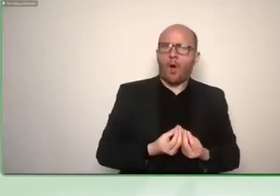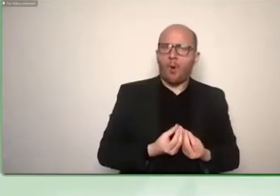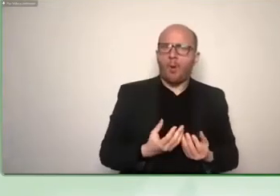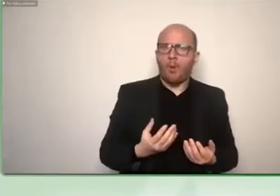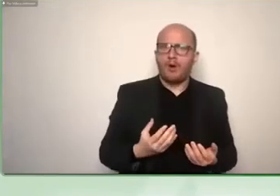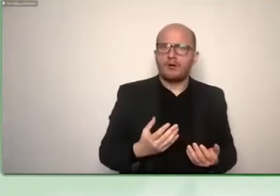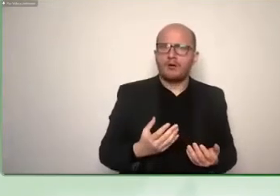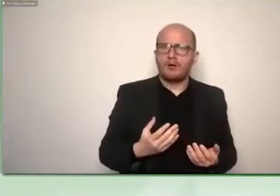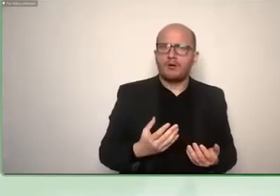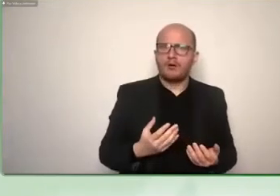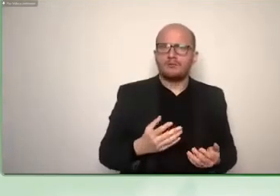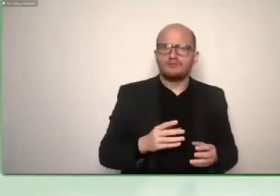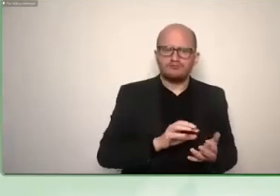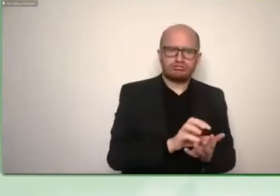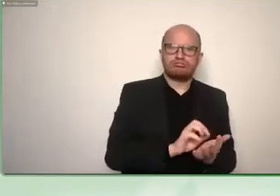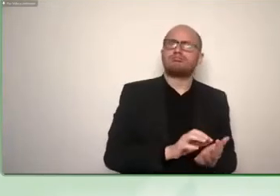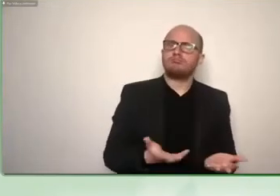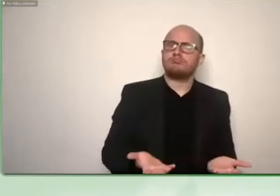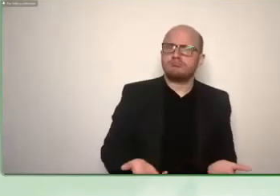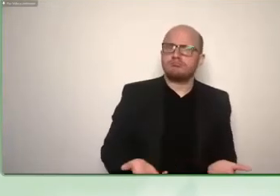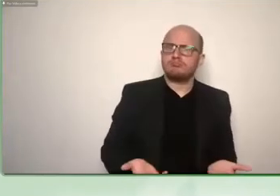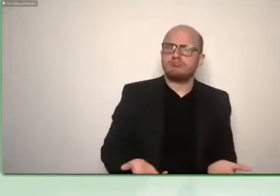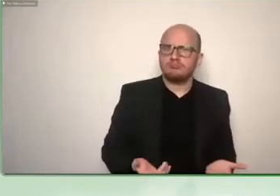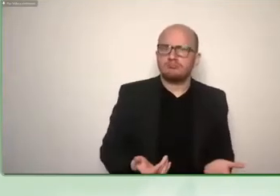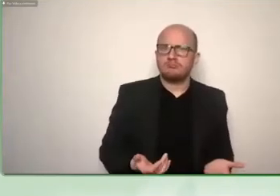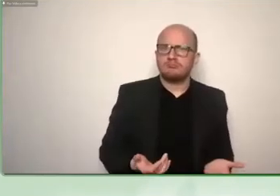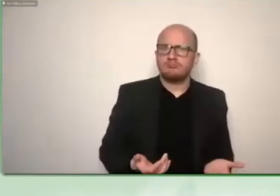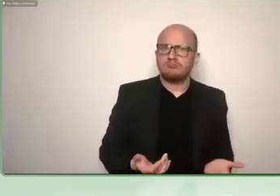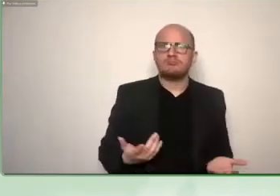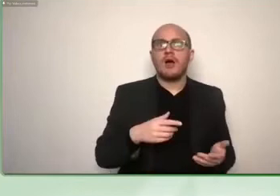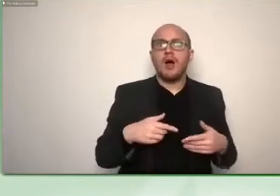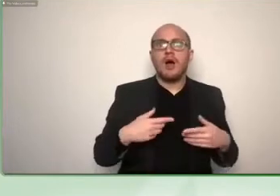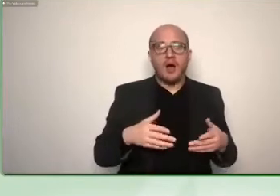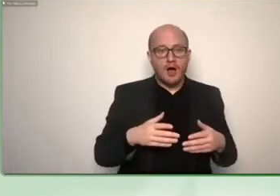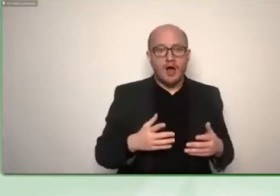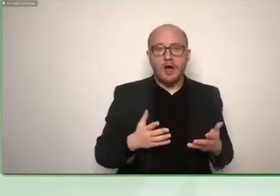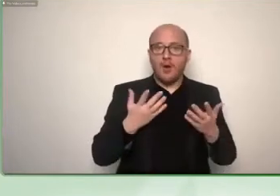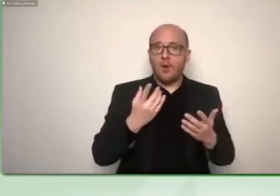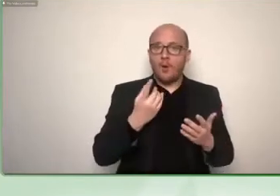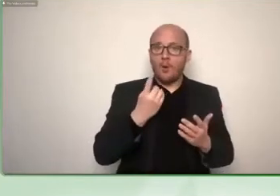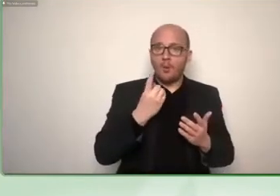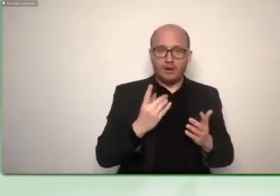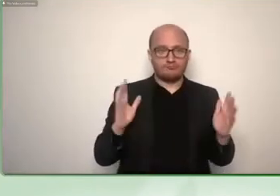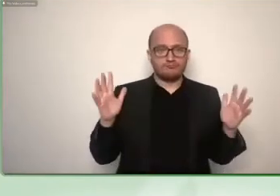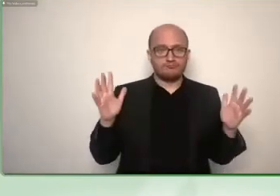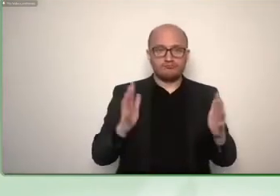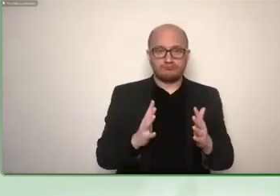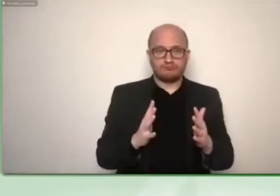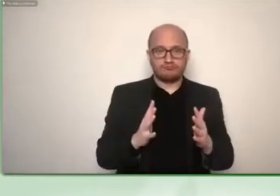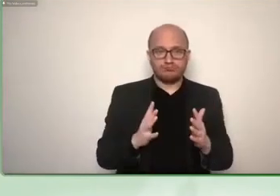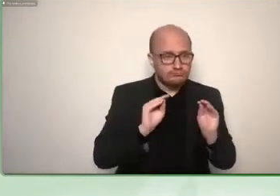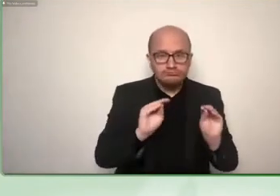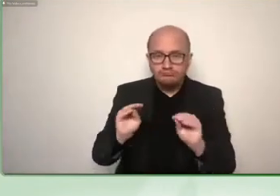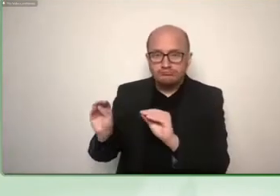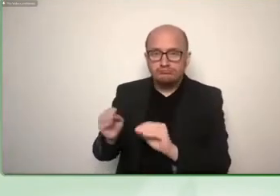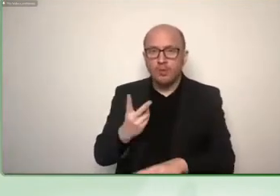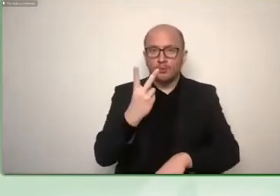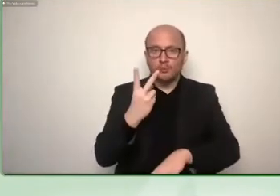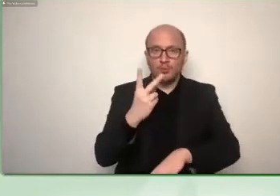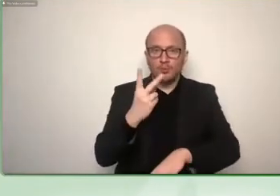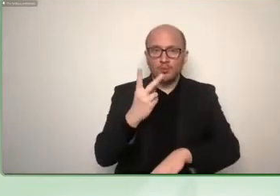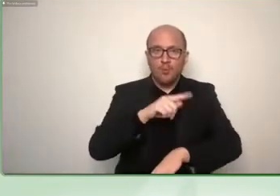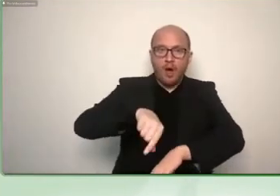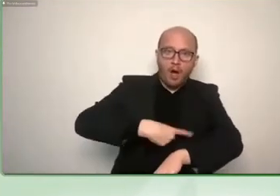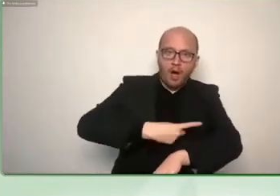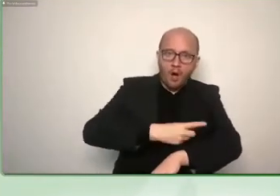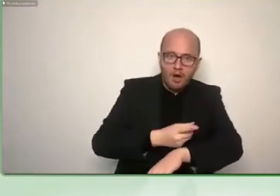group likes then we offer a second meeting just to practice so you get a bit faster um but of course if you